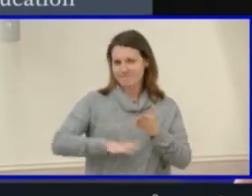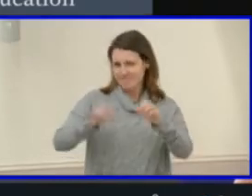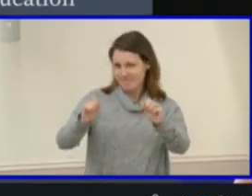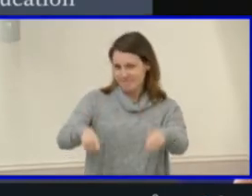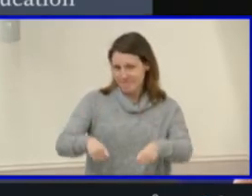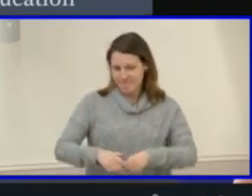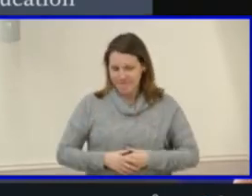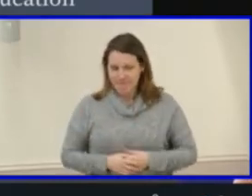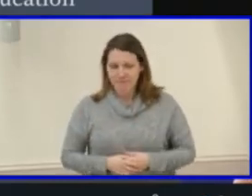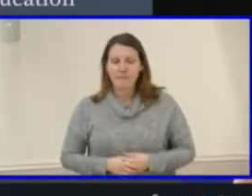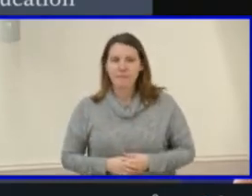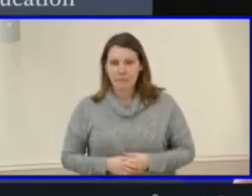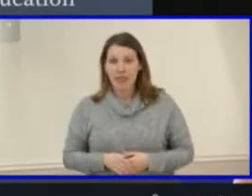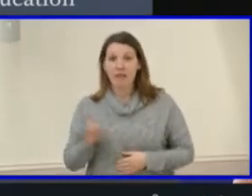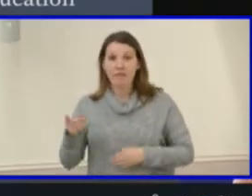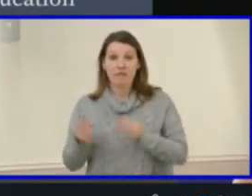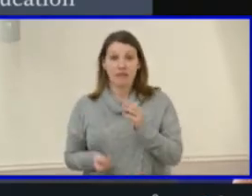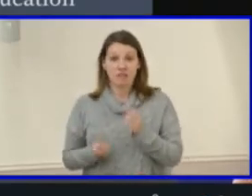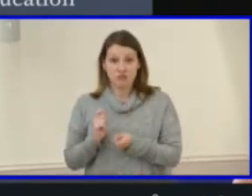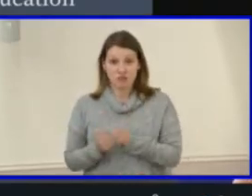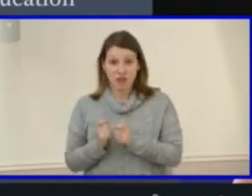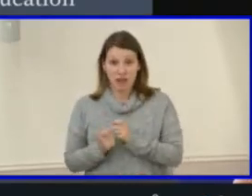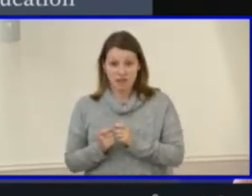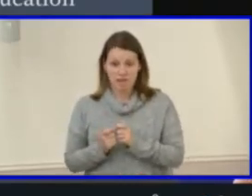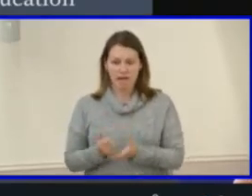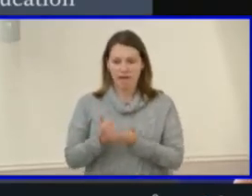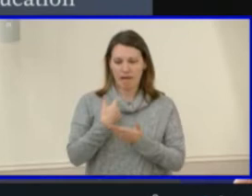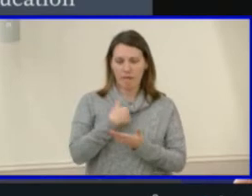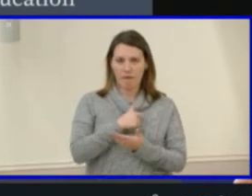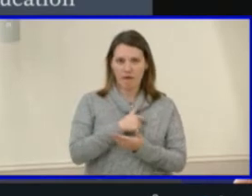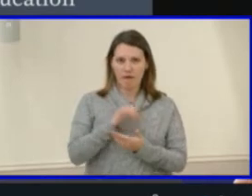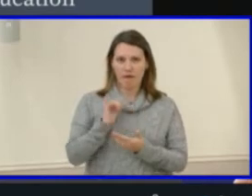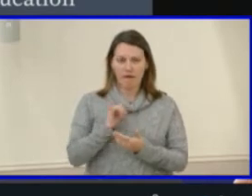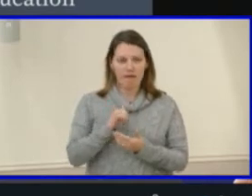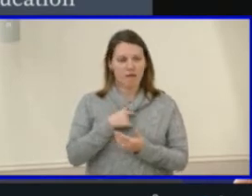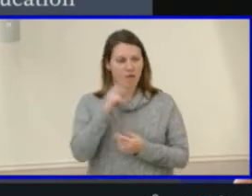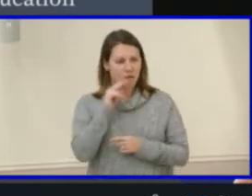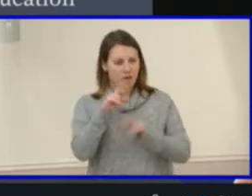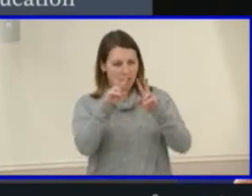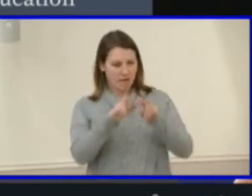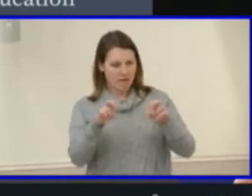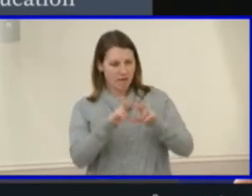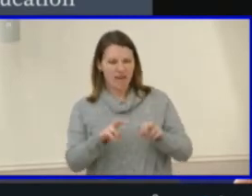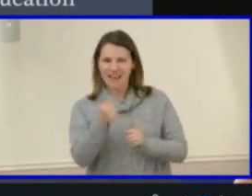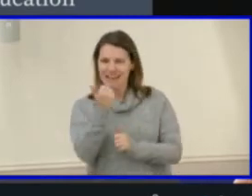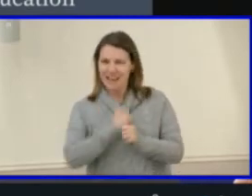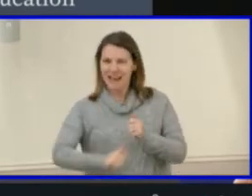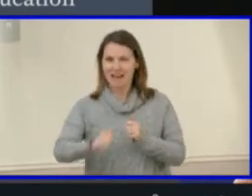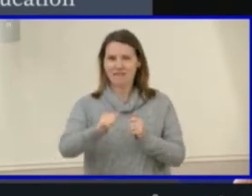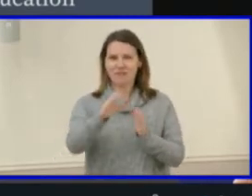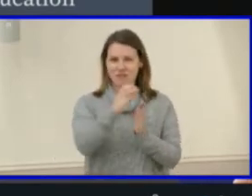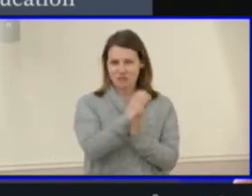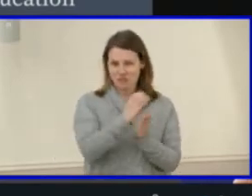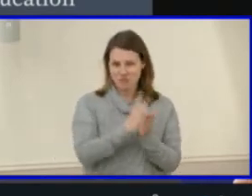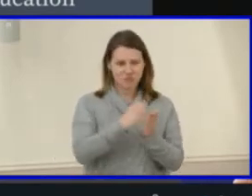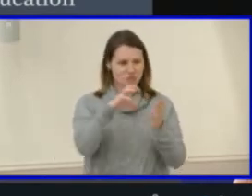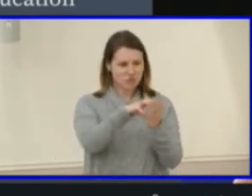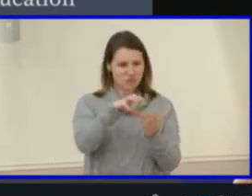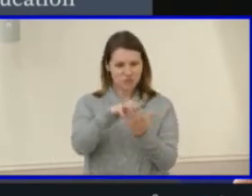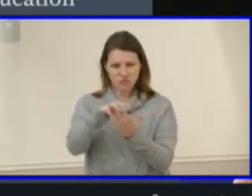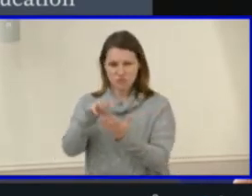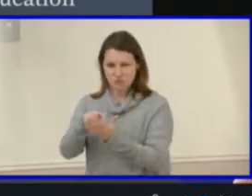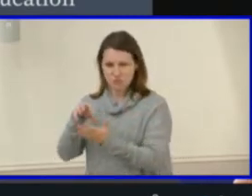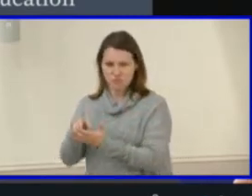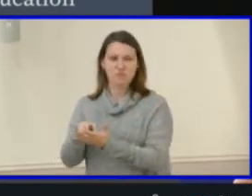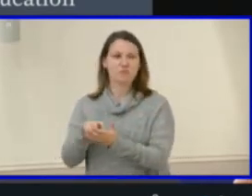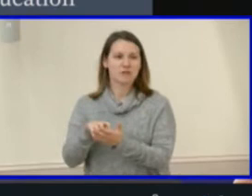This revision provided us with the opportunity to examine each course description in detail and recommend a number of important content